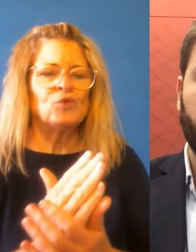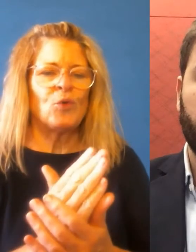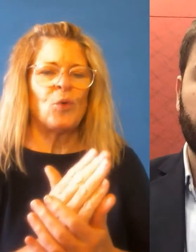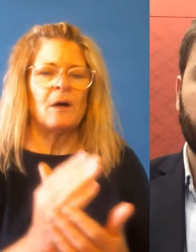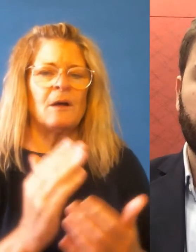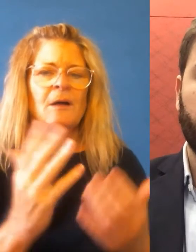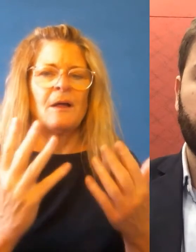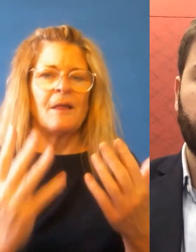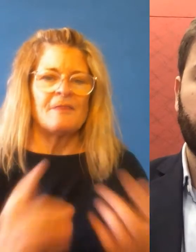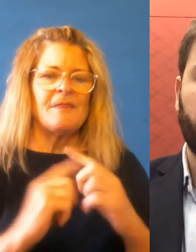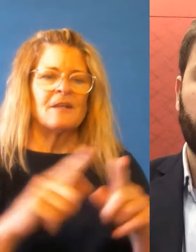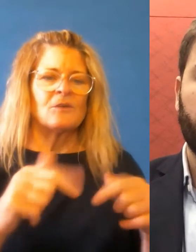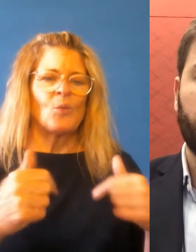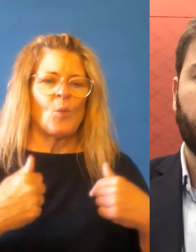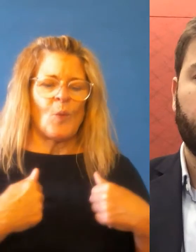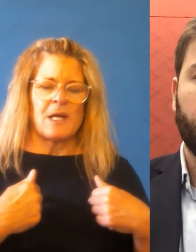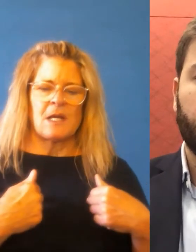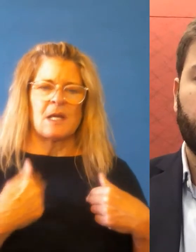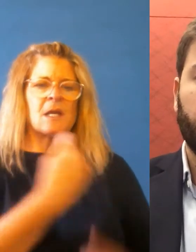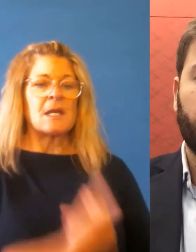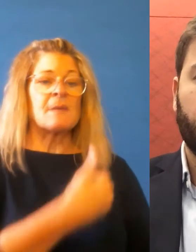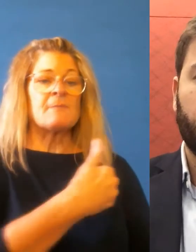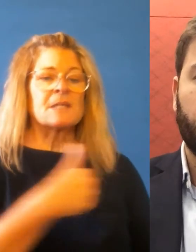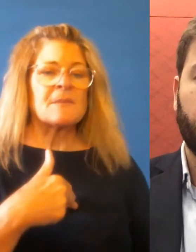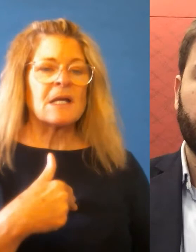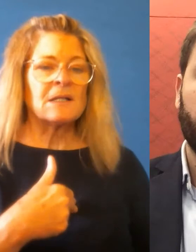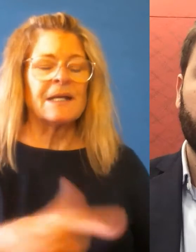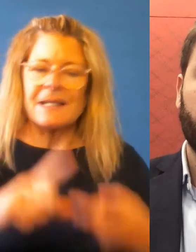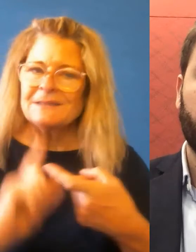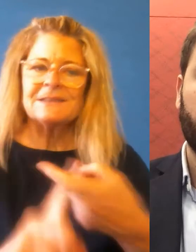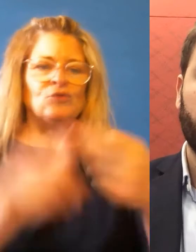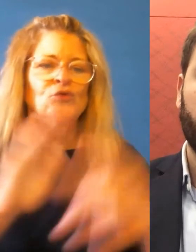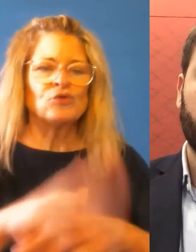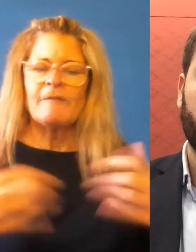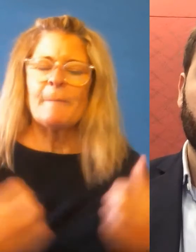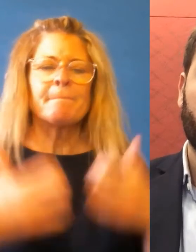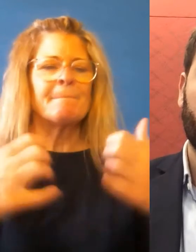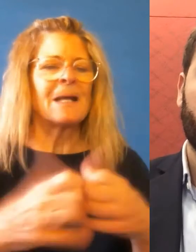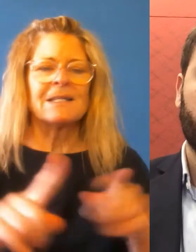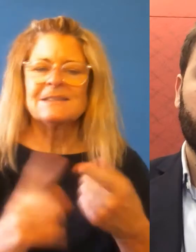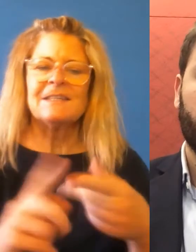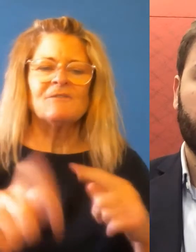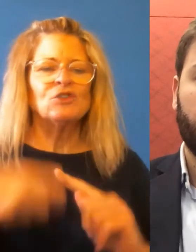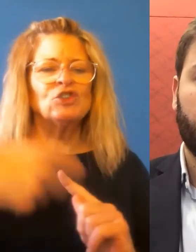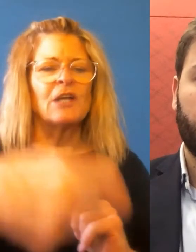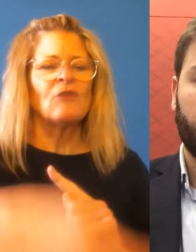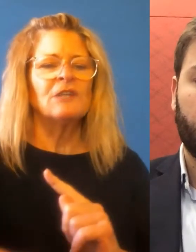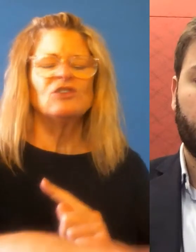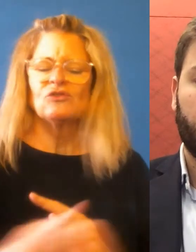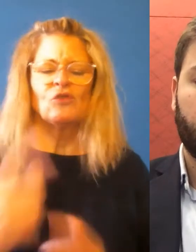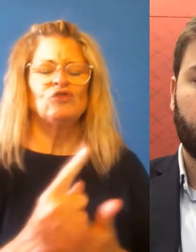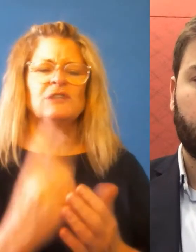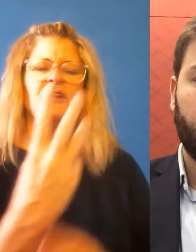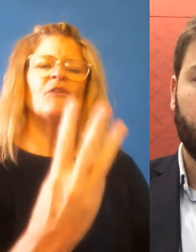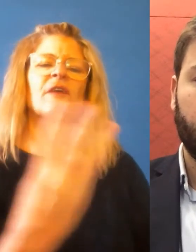a longer generational look at the impacts for building partnerships instead of just a three to four years slice and